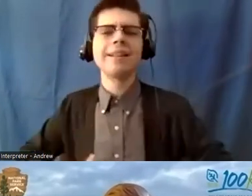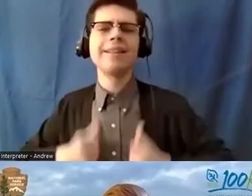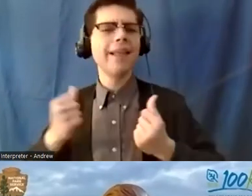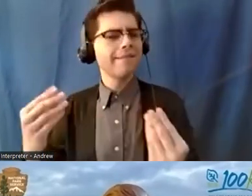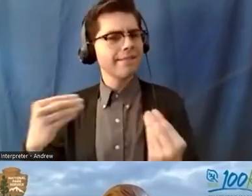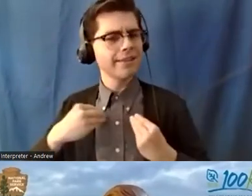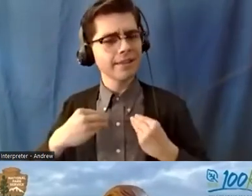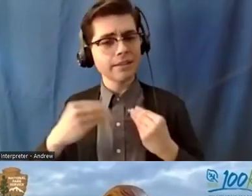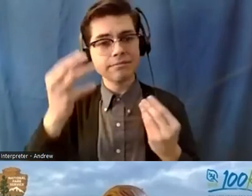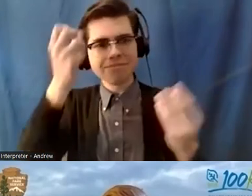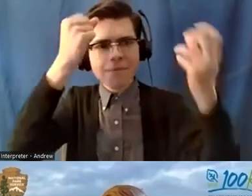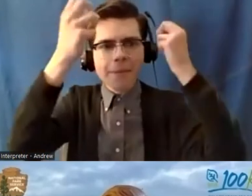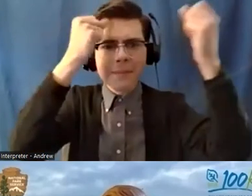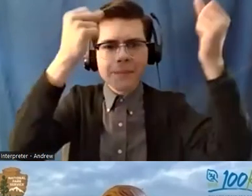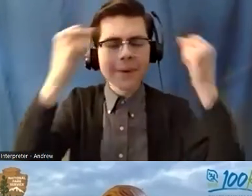memories thank you